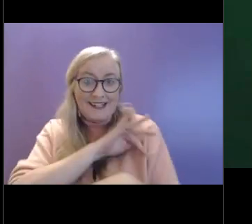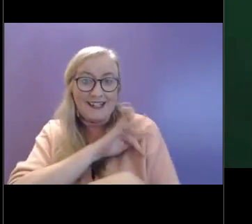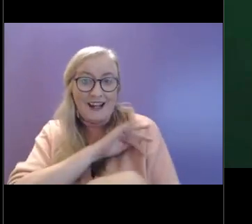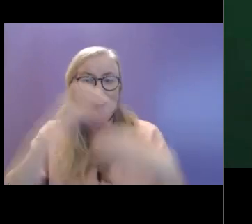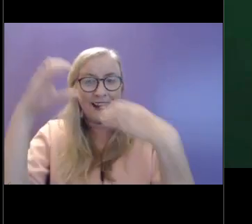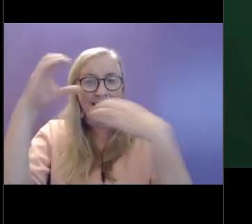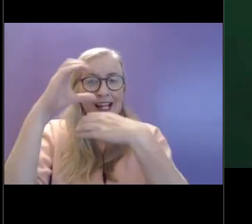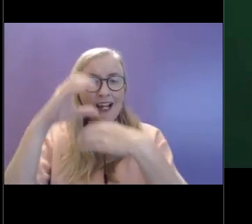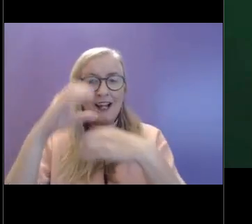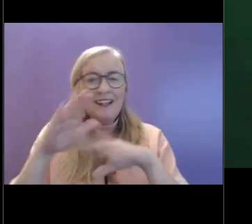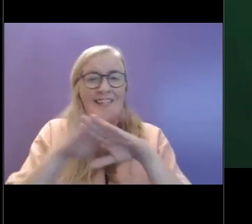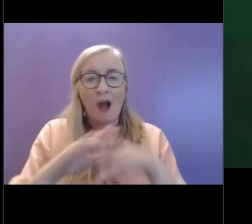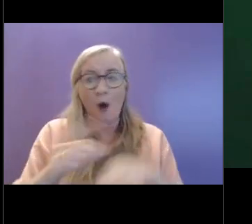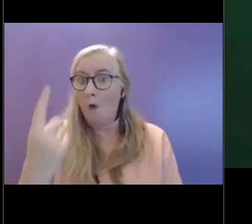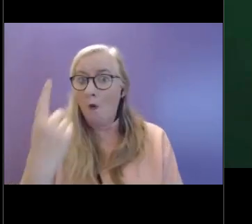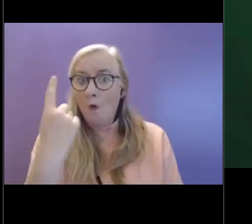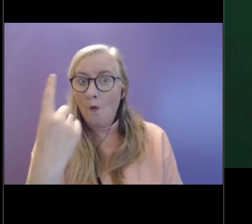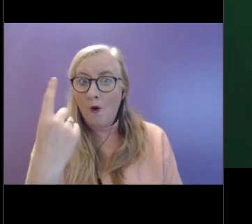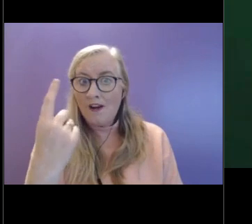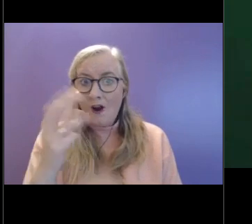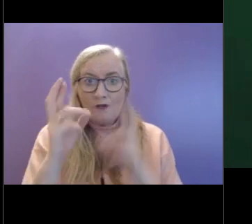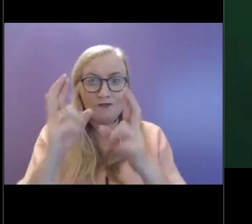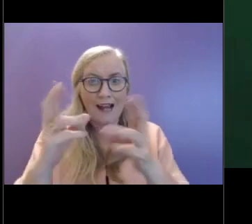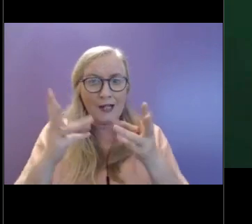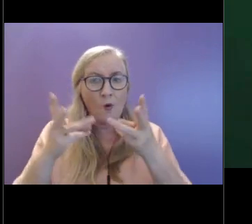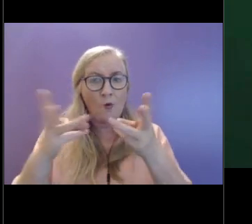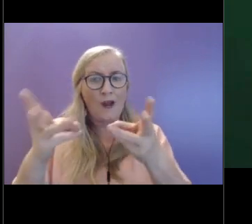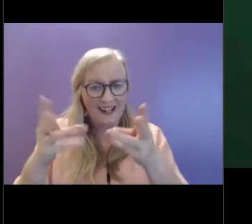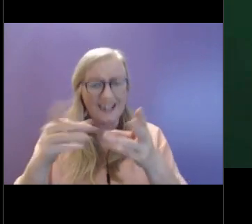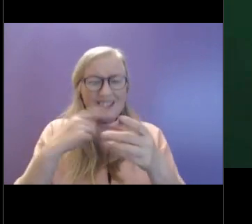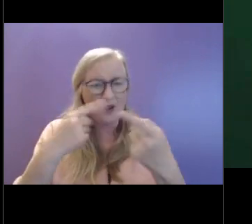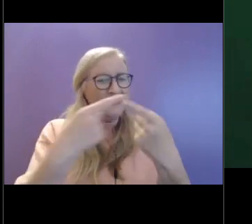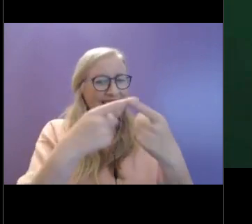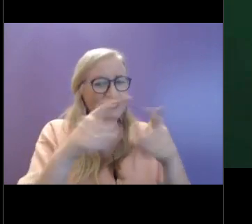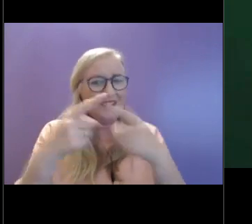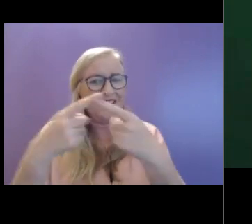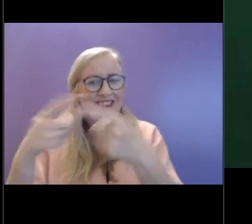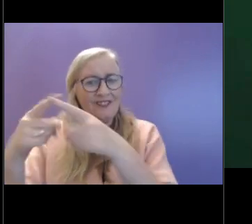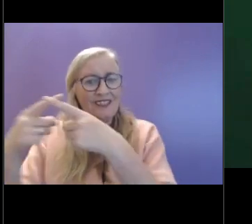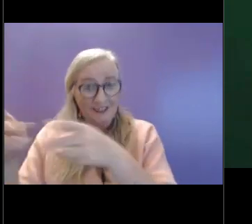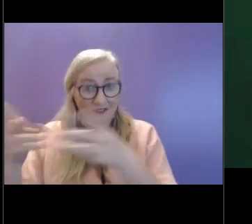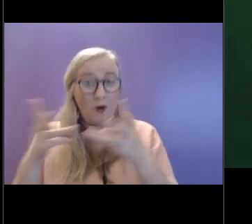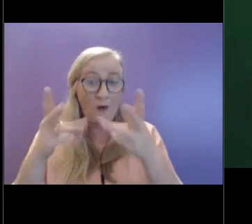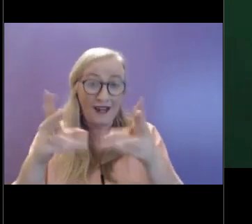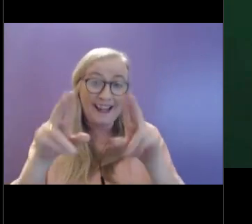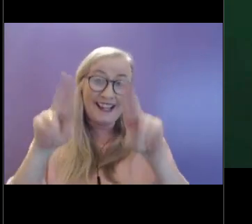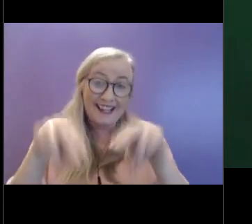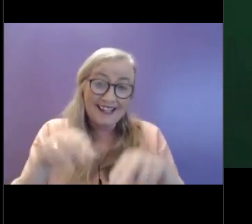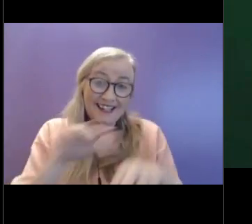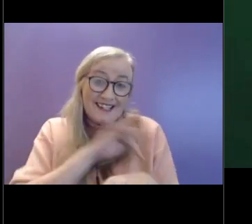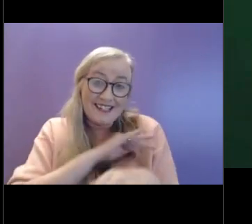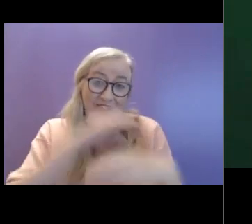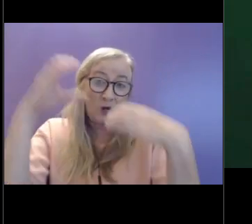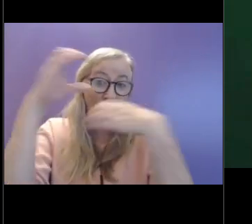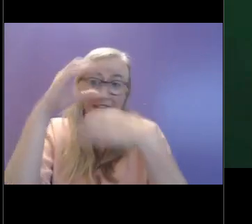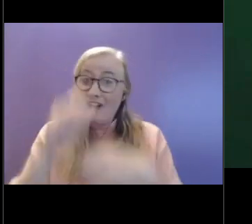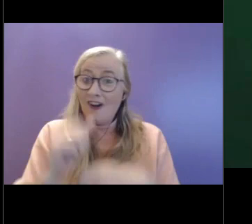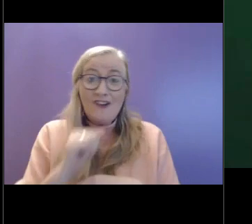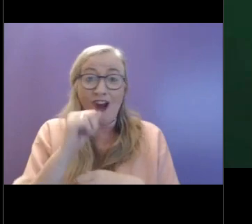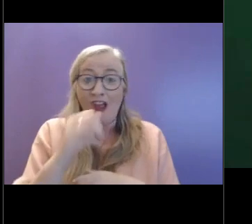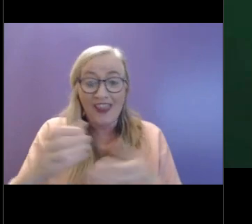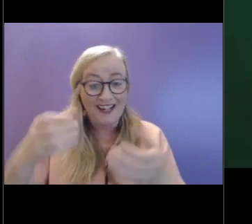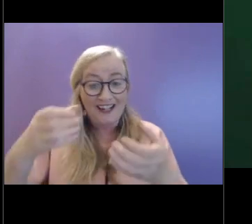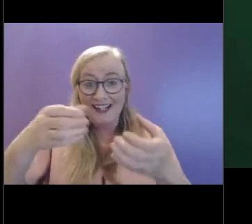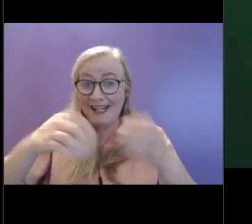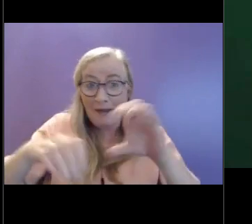everyone. Everyone's got their own way of doing this. So it's not a chemical equation. There is no right